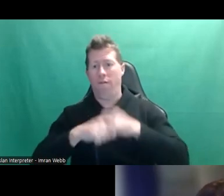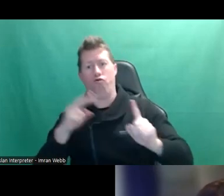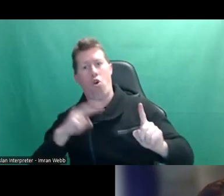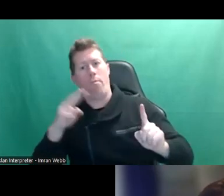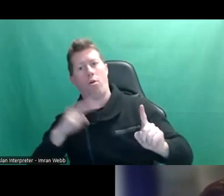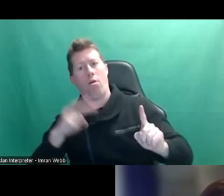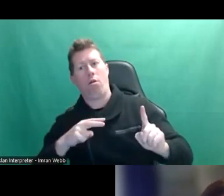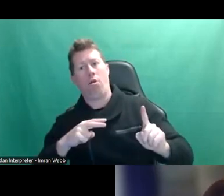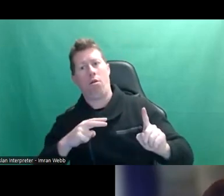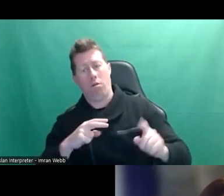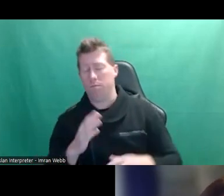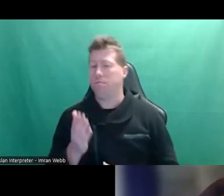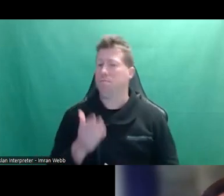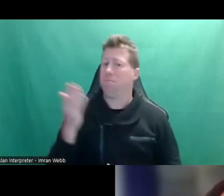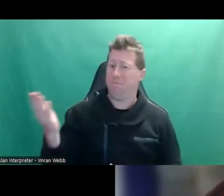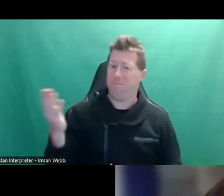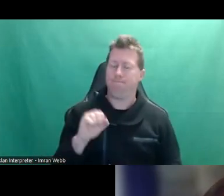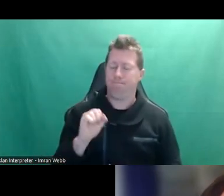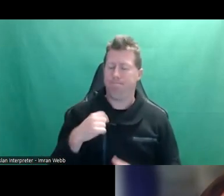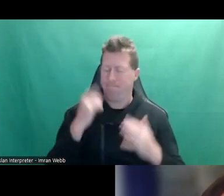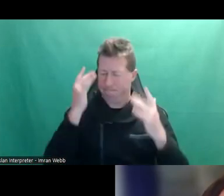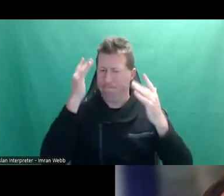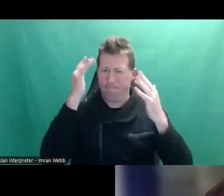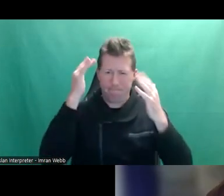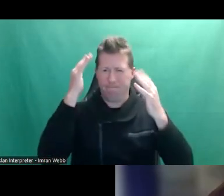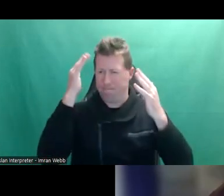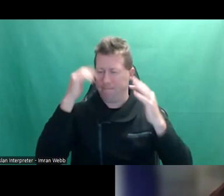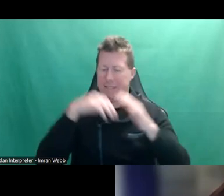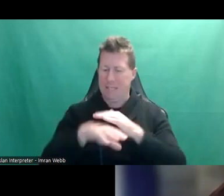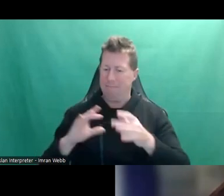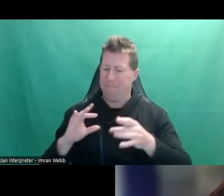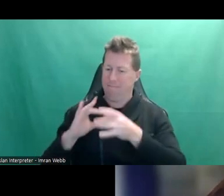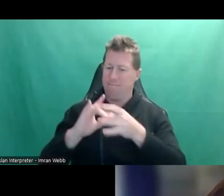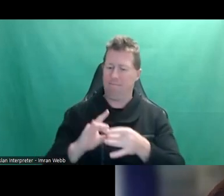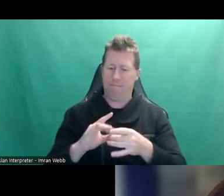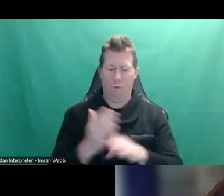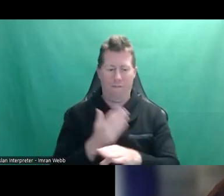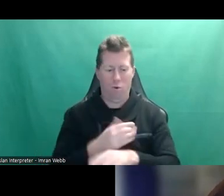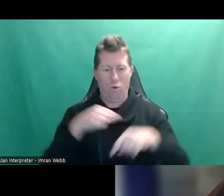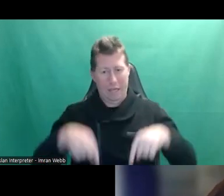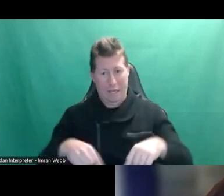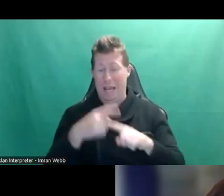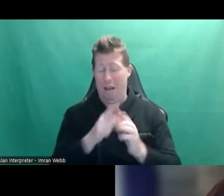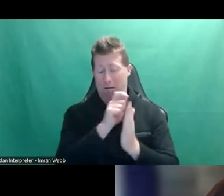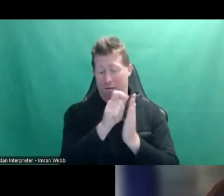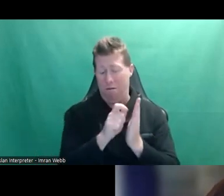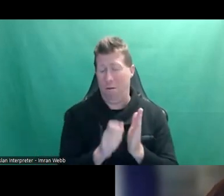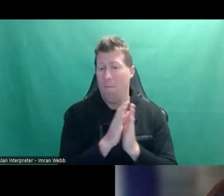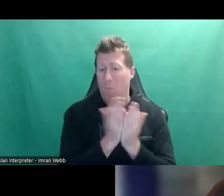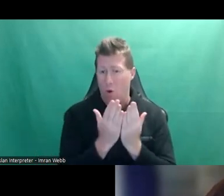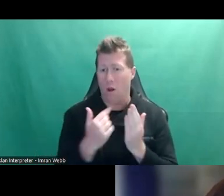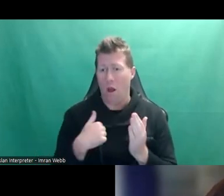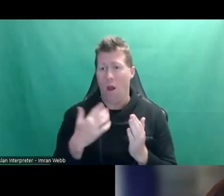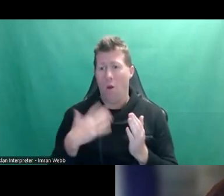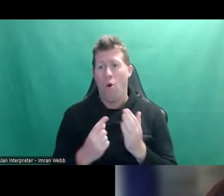Well, thought a lot about this, Chanel, in the lead up to this chat and also during the writing of the book. And I do want to take